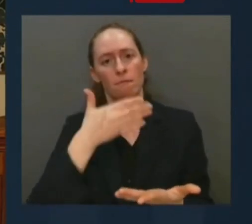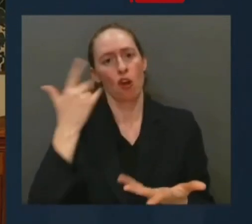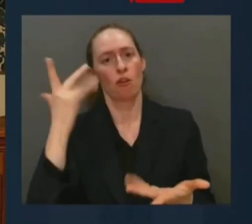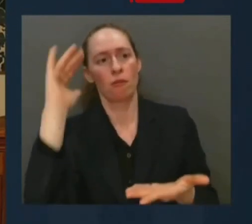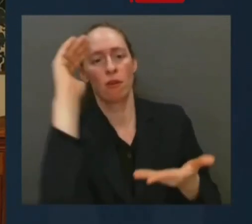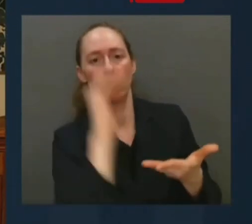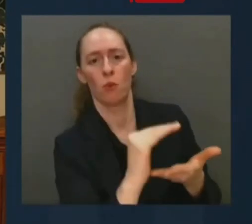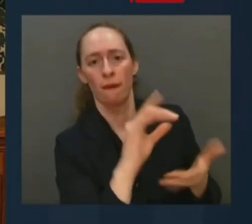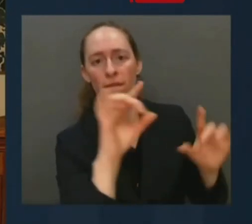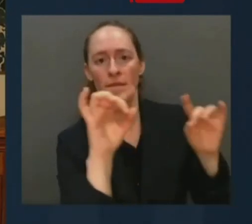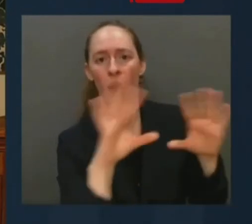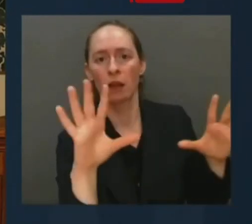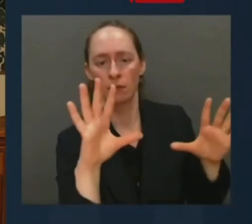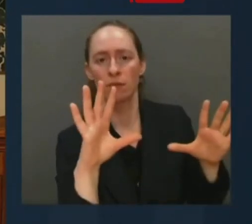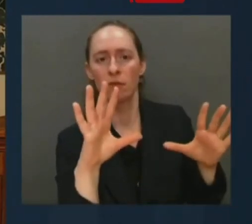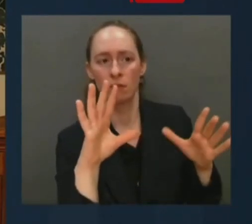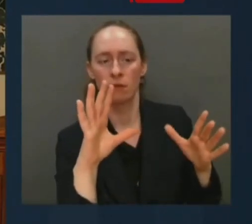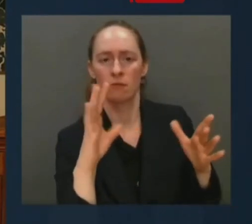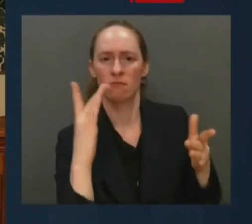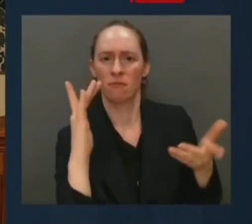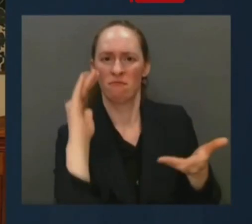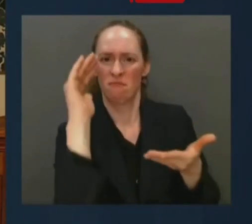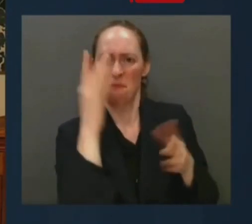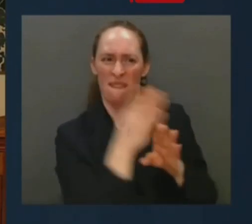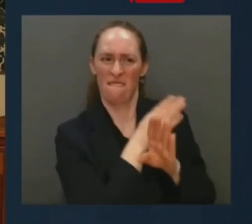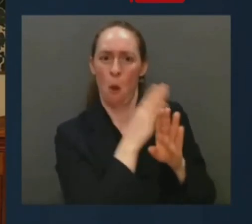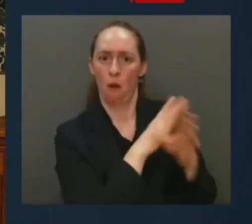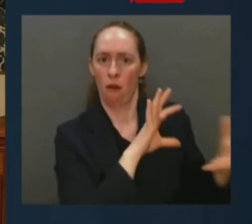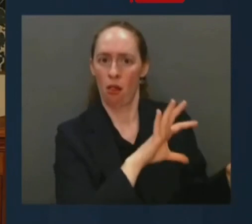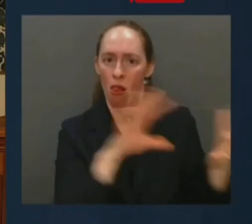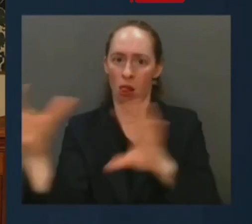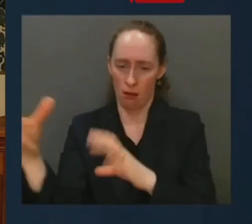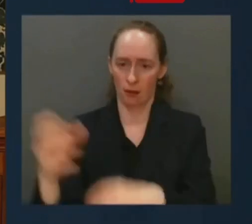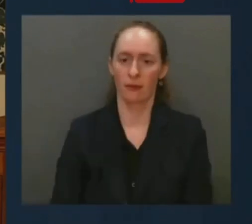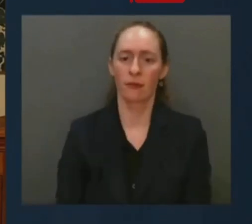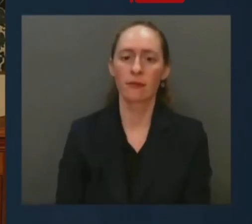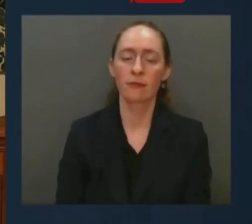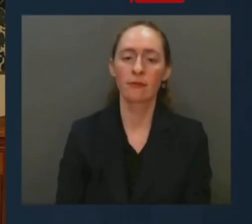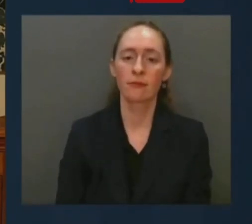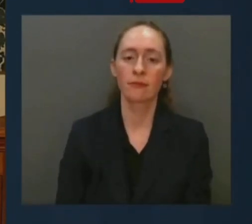departments violate the public trust, they must be held accountable.